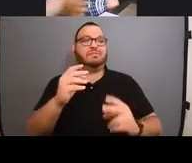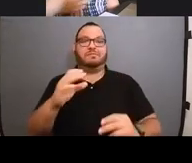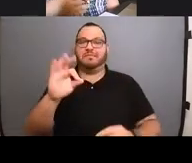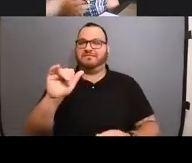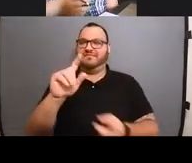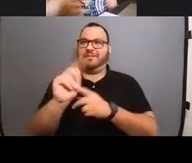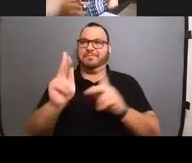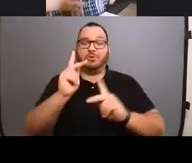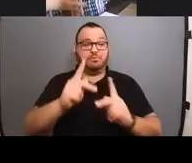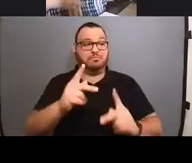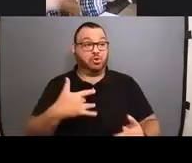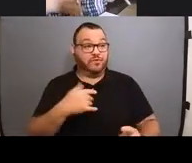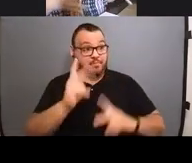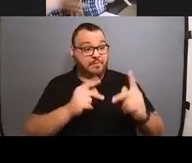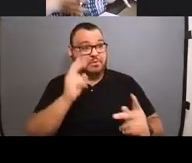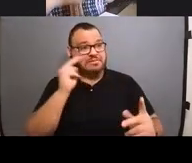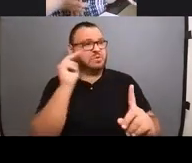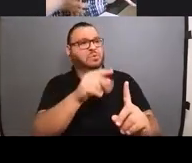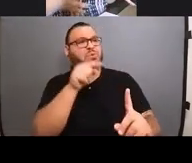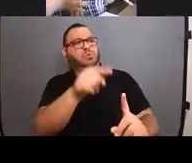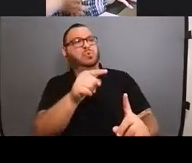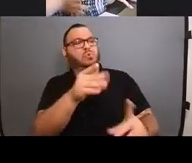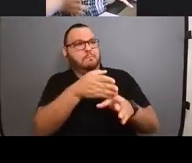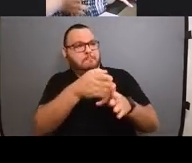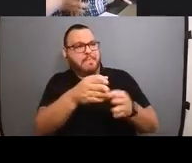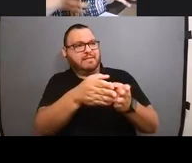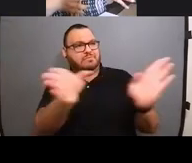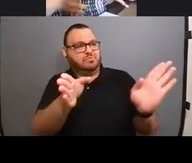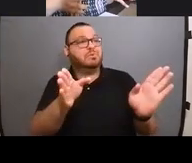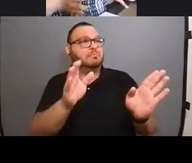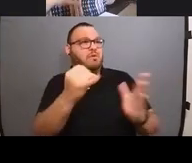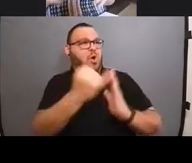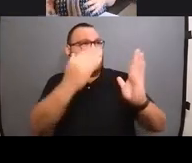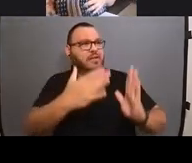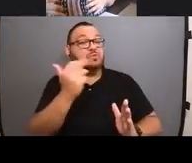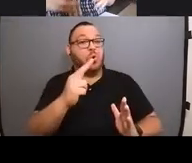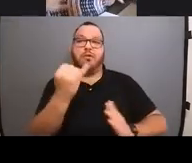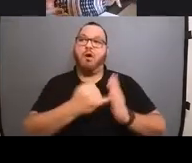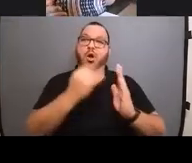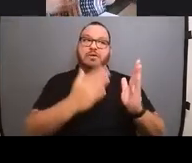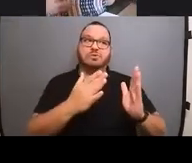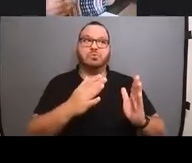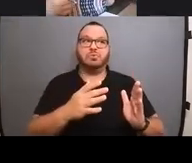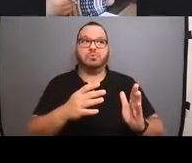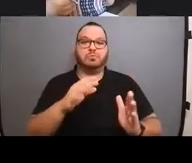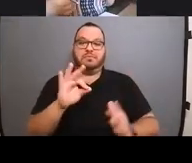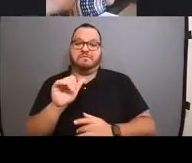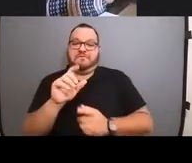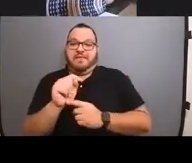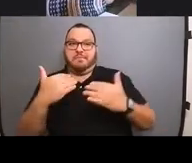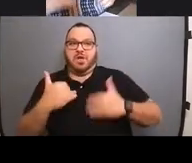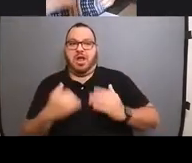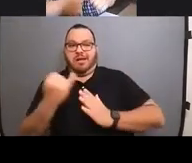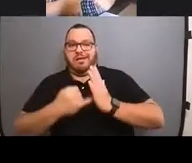artist or do you feel like artists who draw fat bodies are still sort of, um, treated as a different category than, than